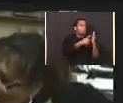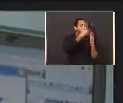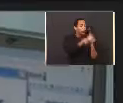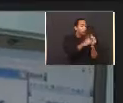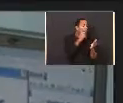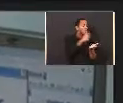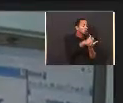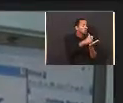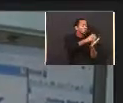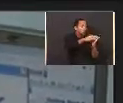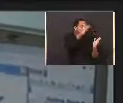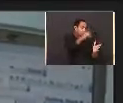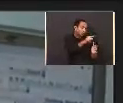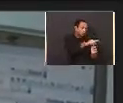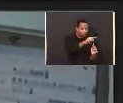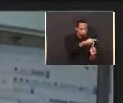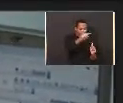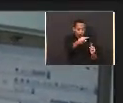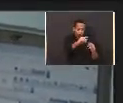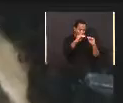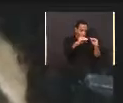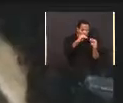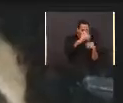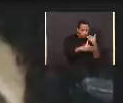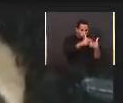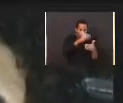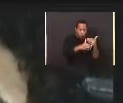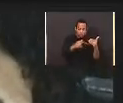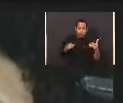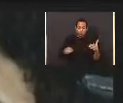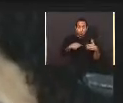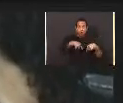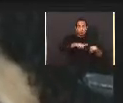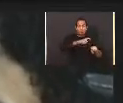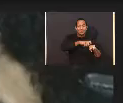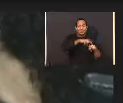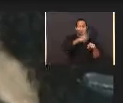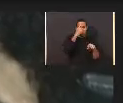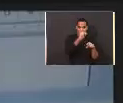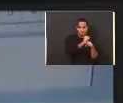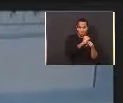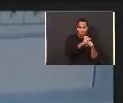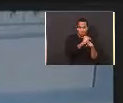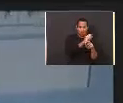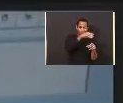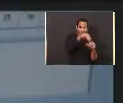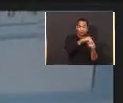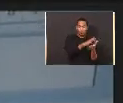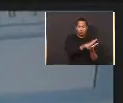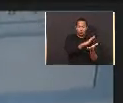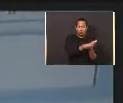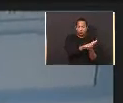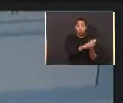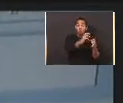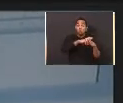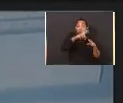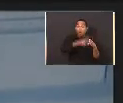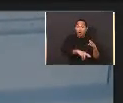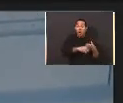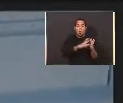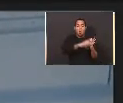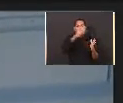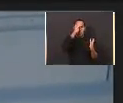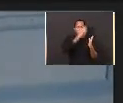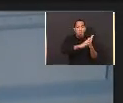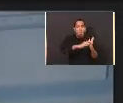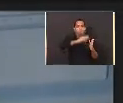schools to use with their students during the extent of their practicum. This has resulted in an increase of knowledge and skills